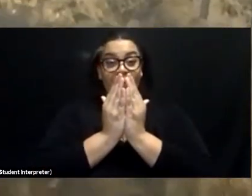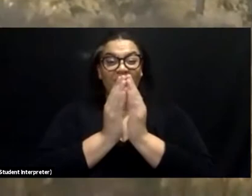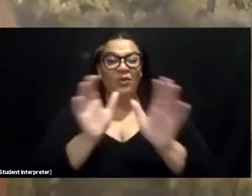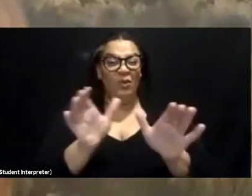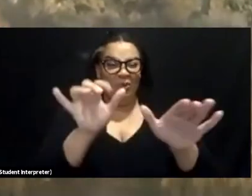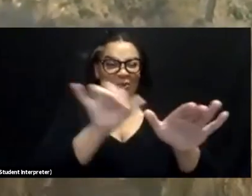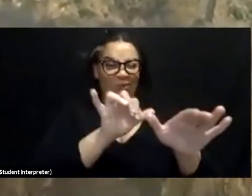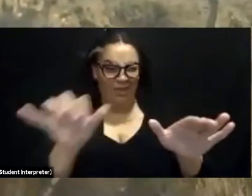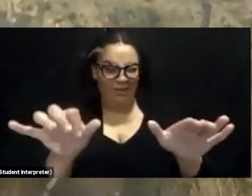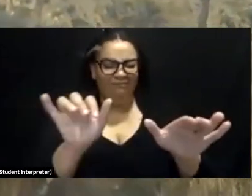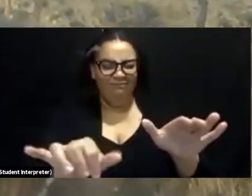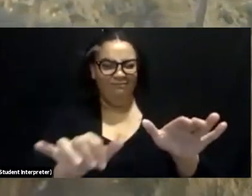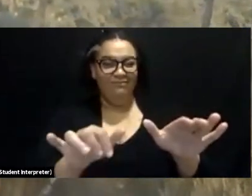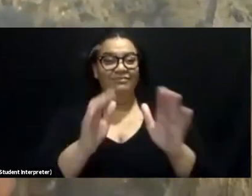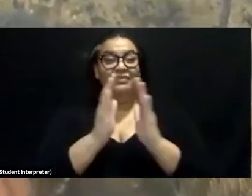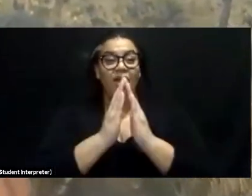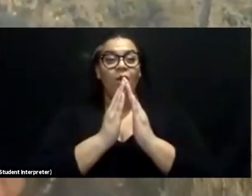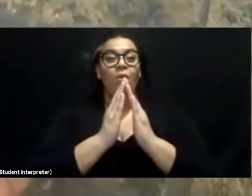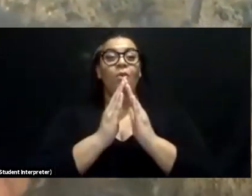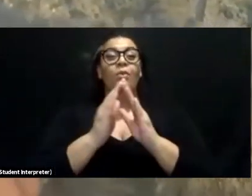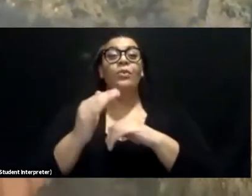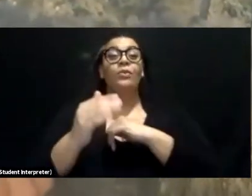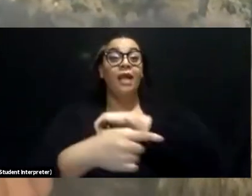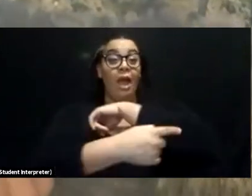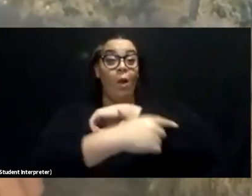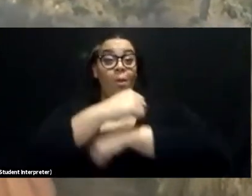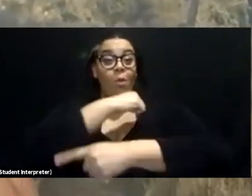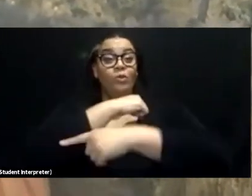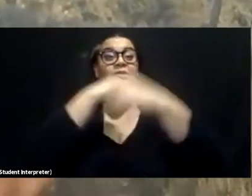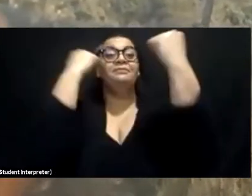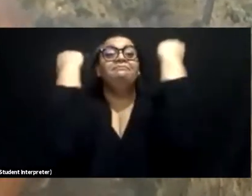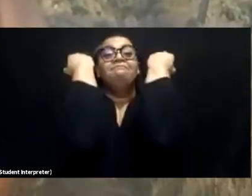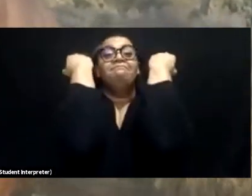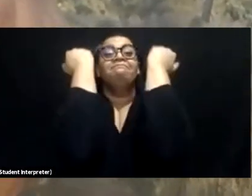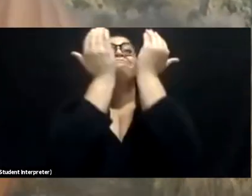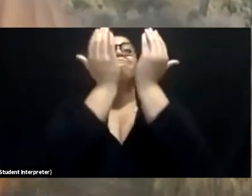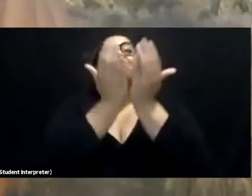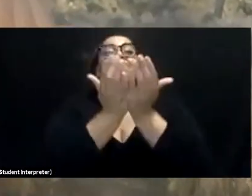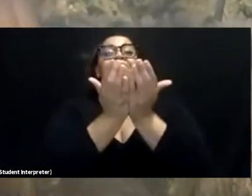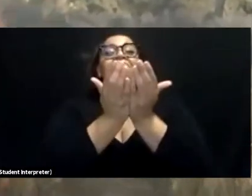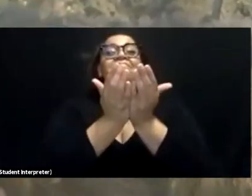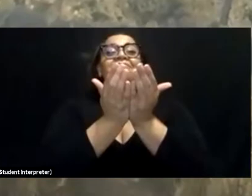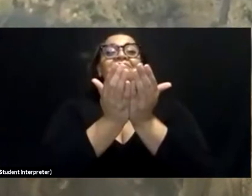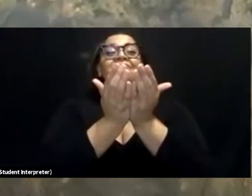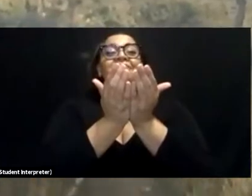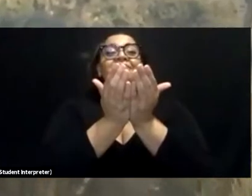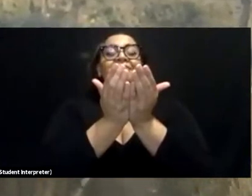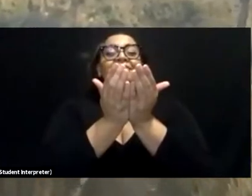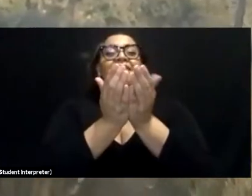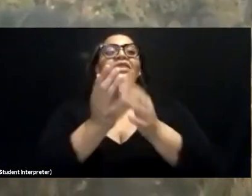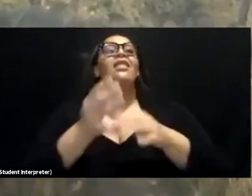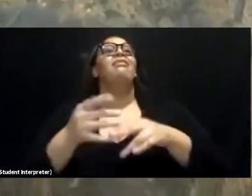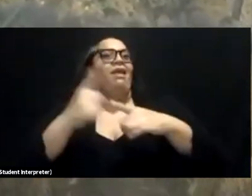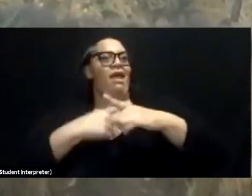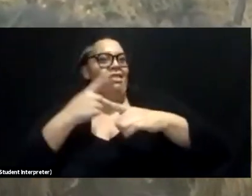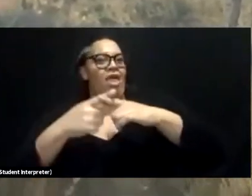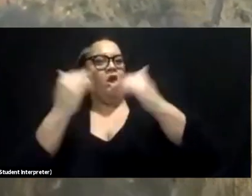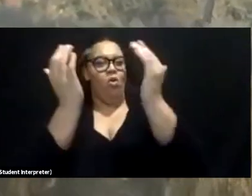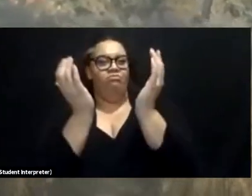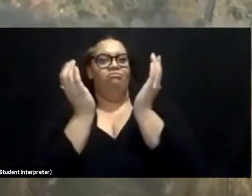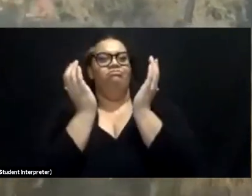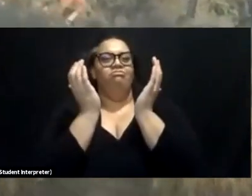Now pull your elbows together, really glue your forearms together, and then put your elbows against your body kind of by your belly button.